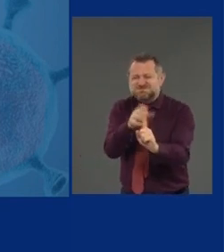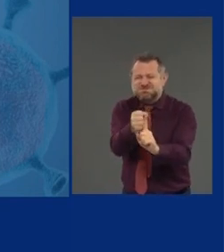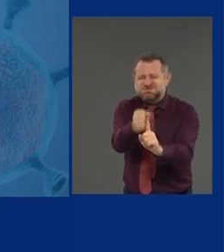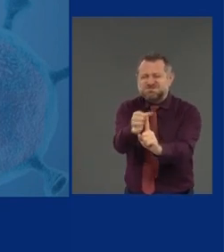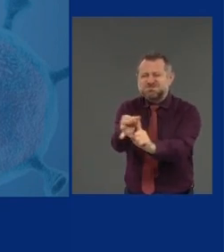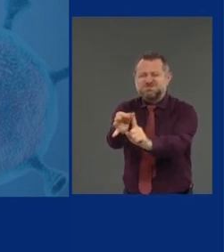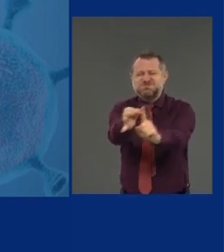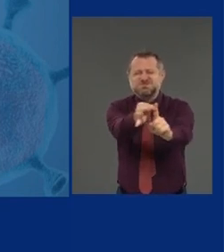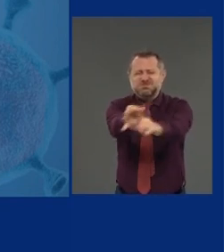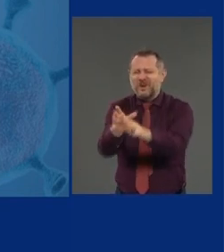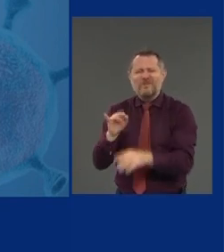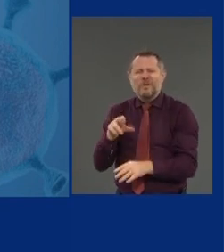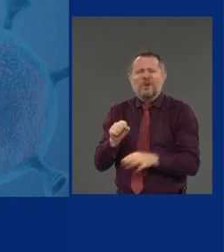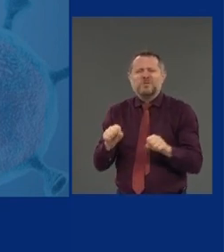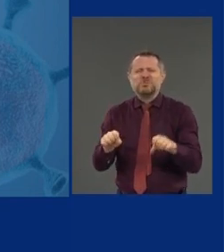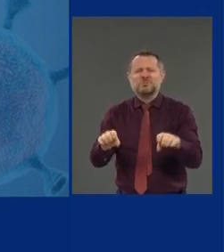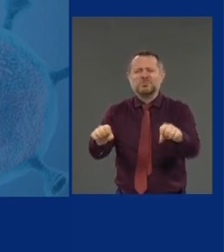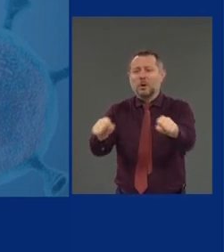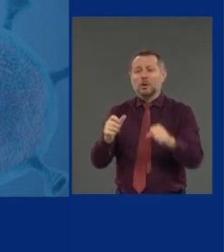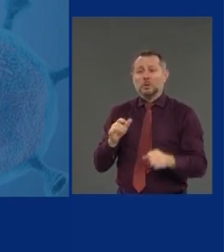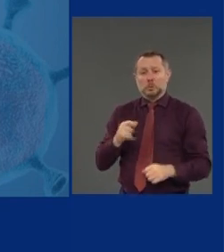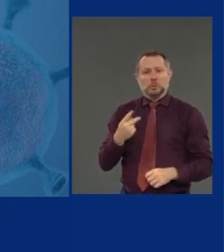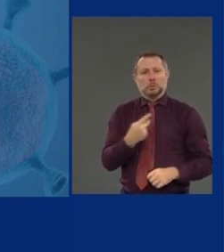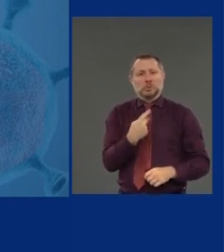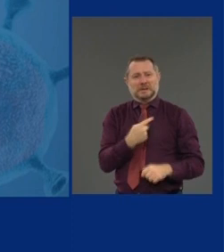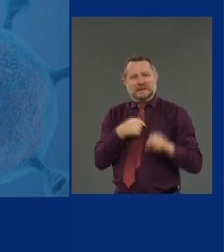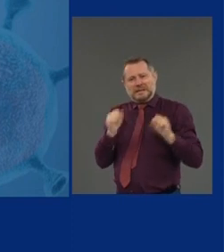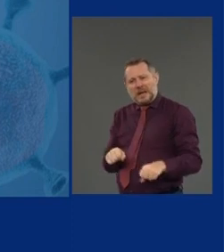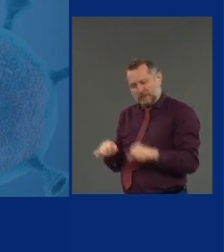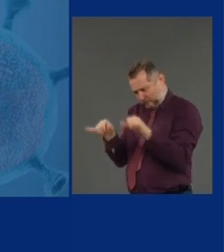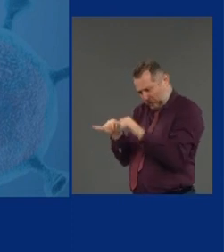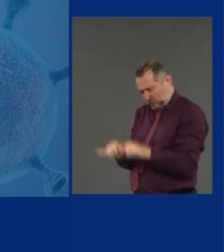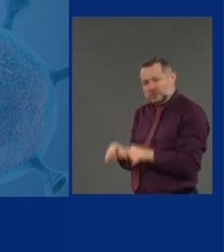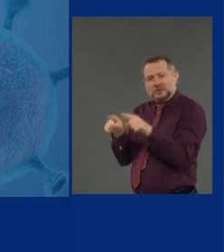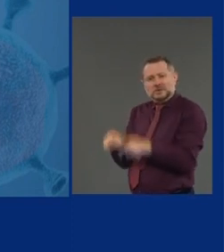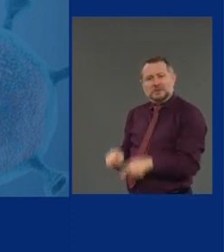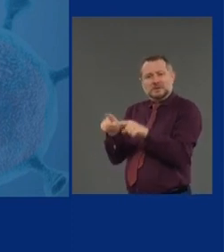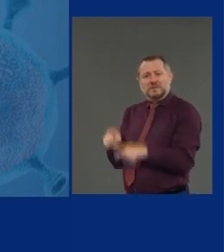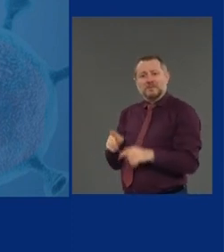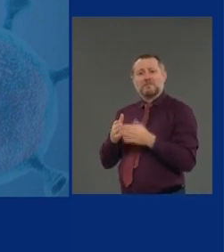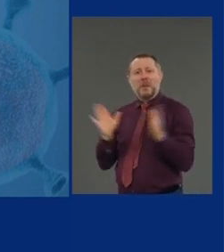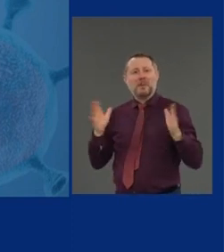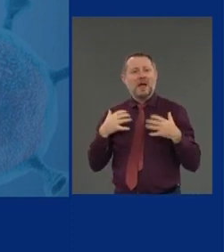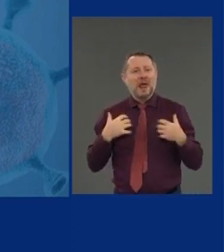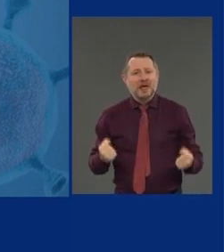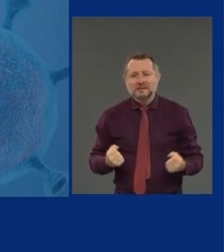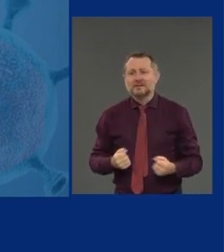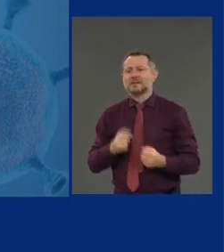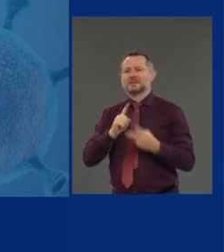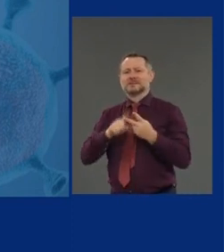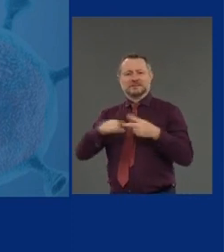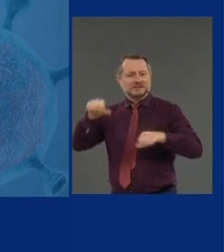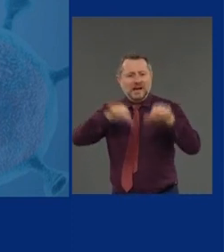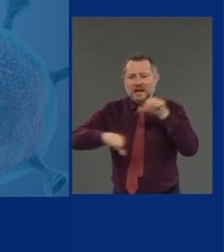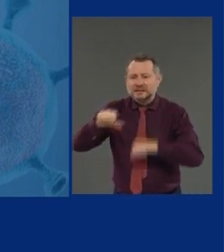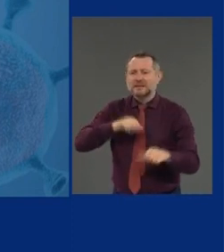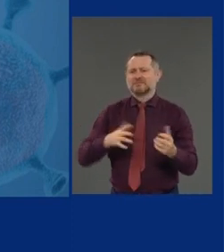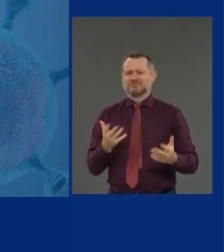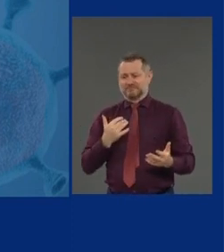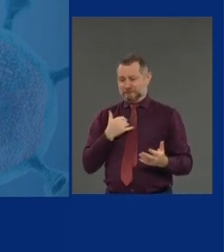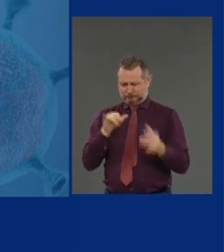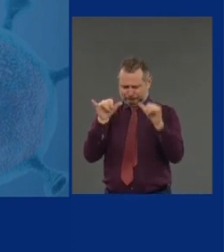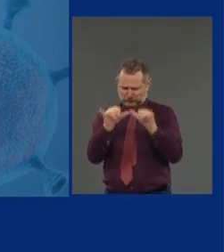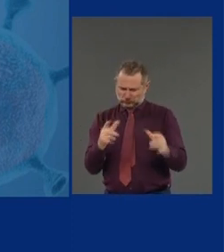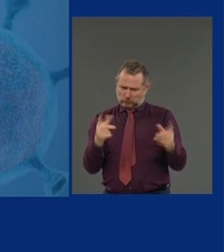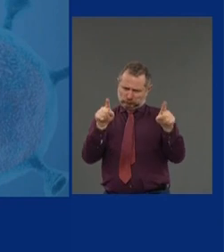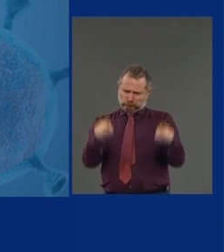measure this. It's public health. It's science. Measure it and follow the numbers.